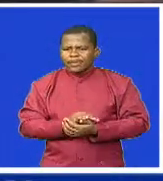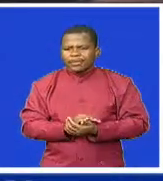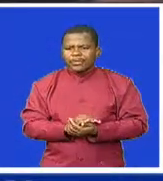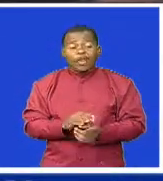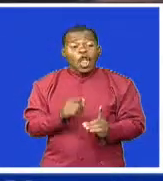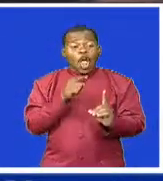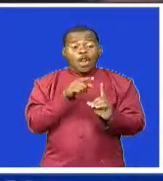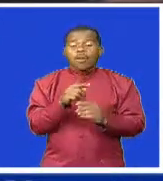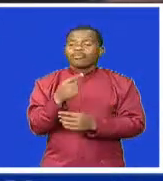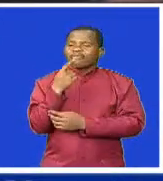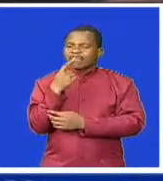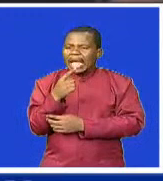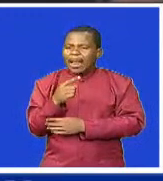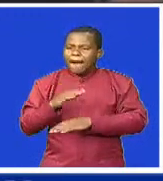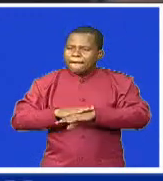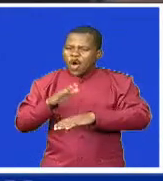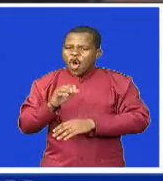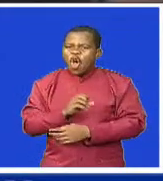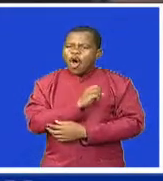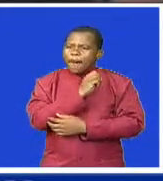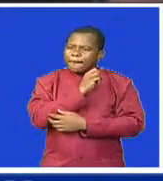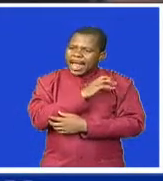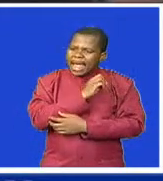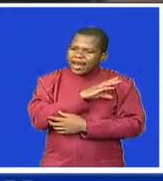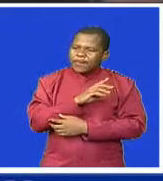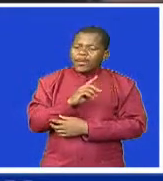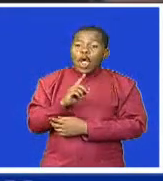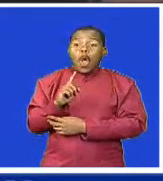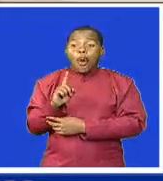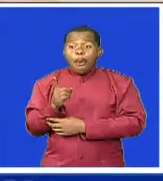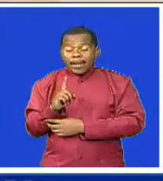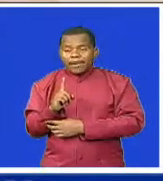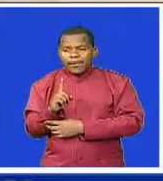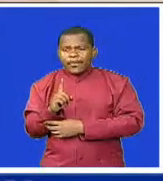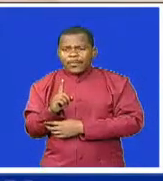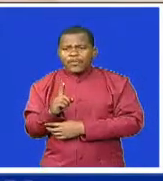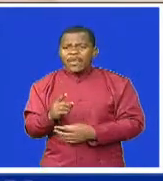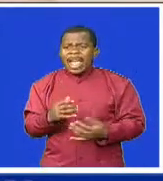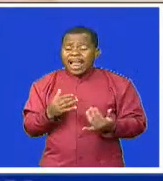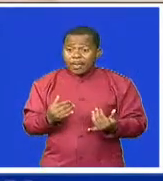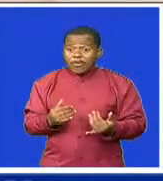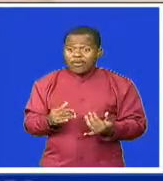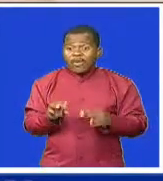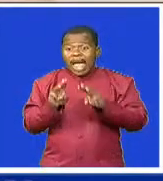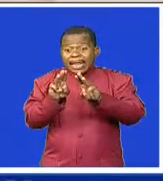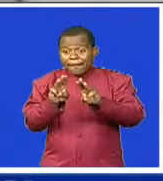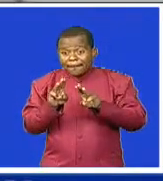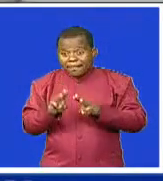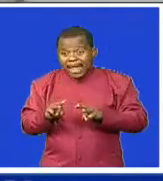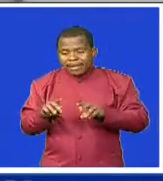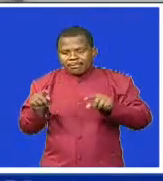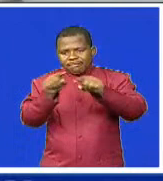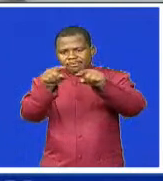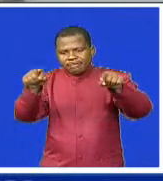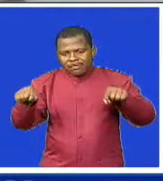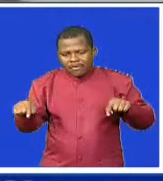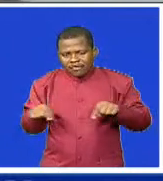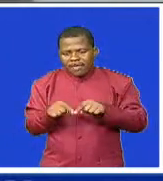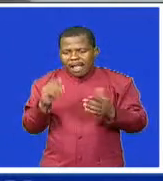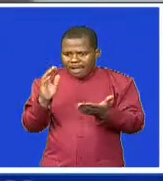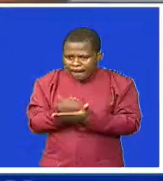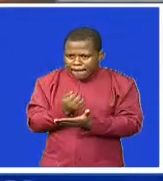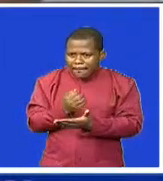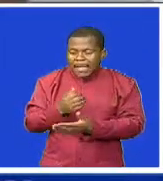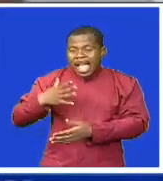most of the complaints they receive are of evictions, which the Commission has taken serious steps to deal with taking some people to